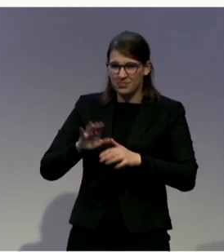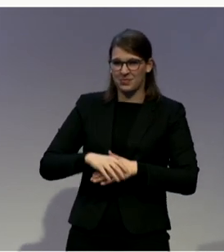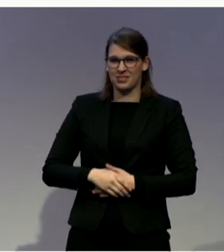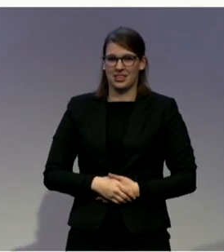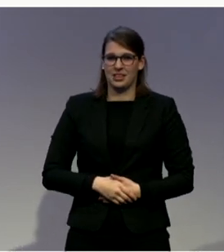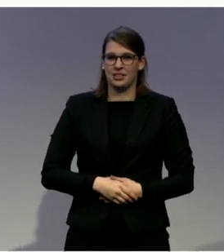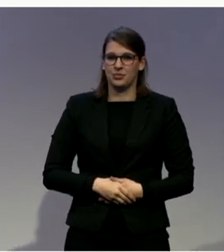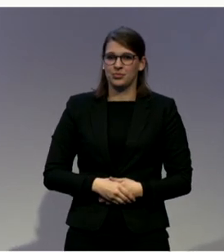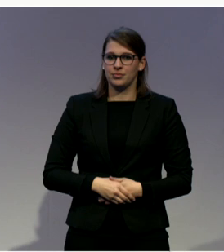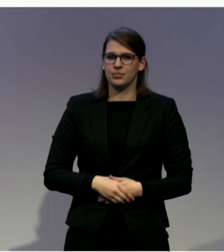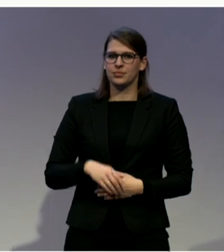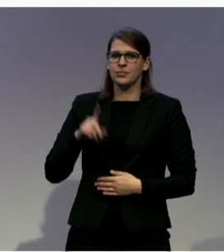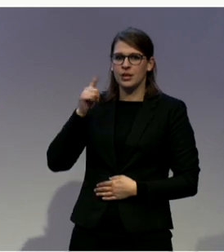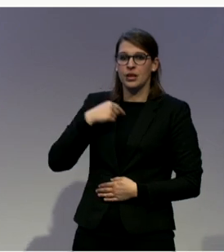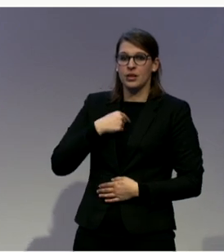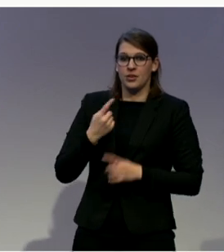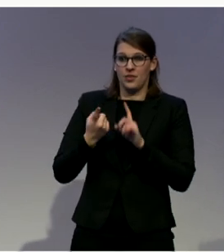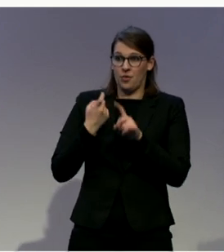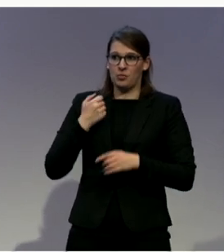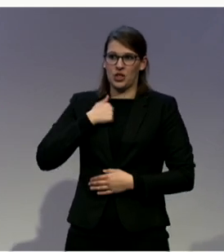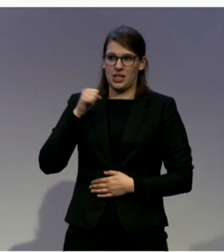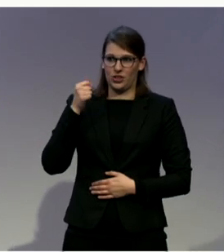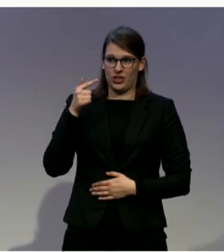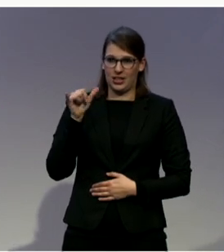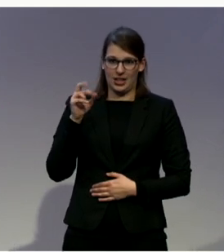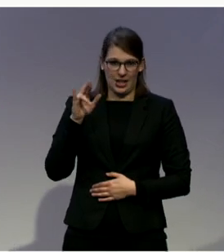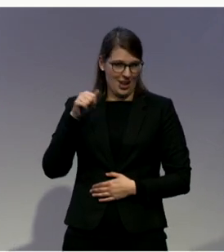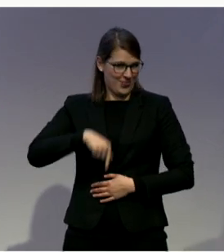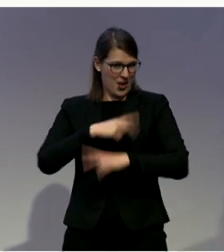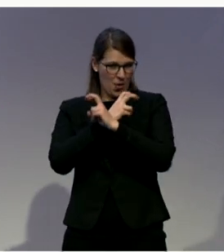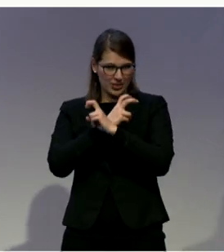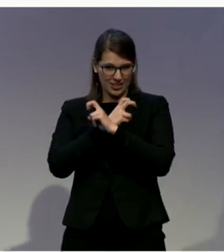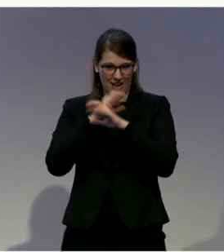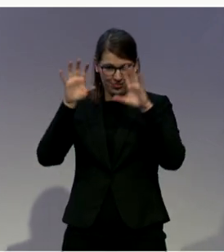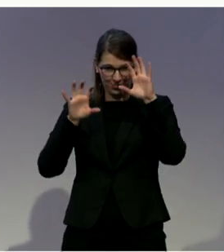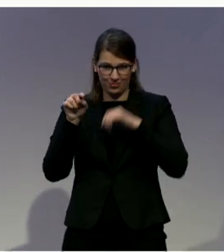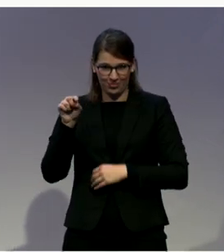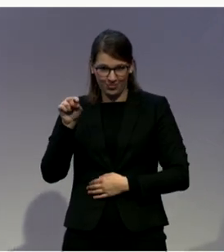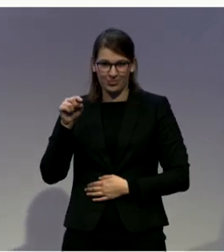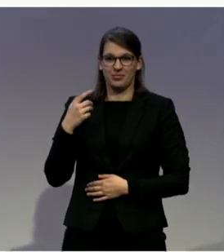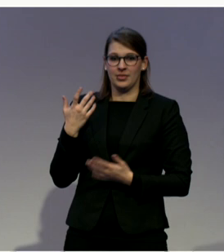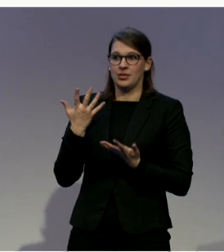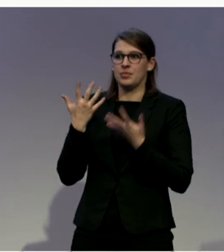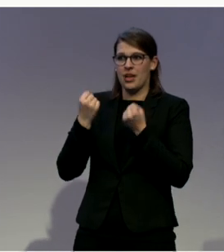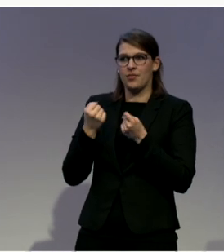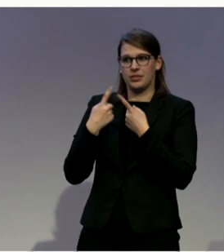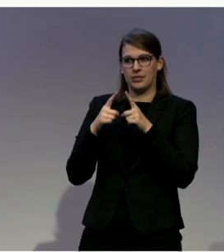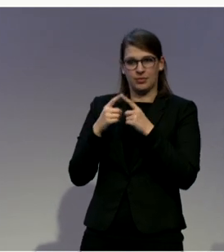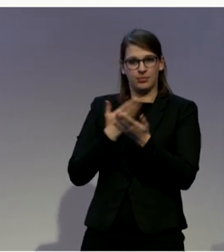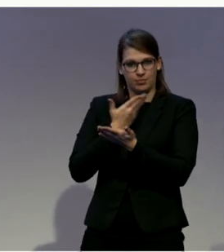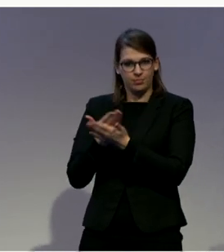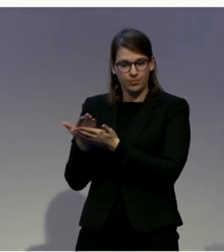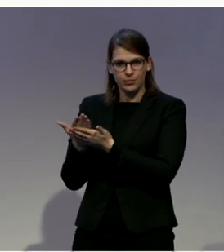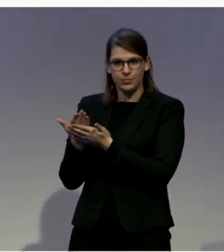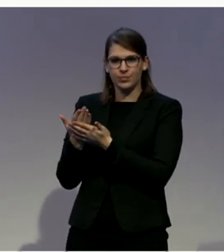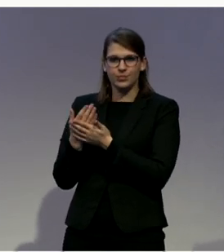Styria from an umbrella organization of service providers. I have a question to Mr. Healy. You talked about